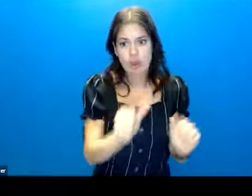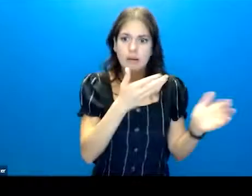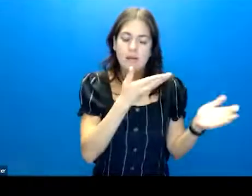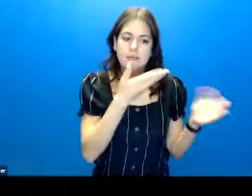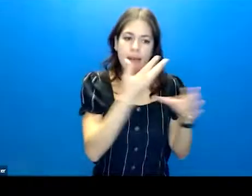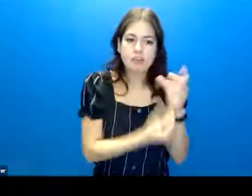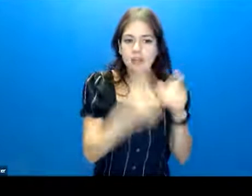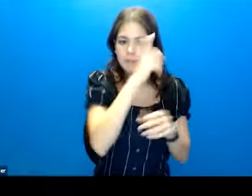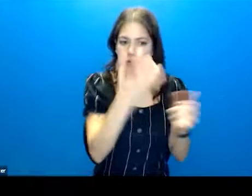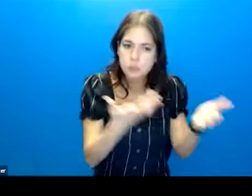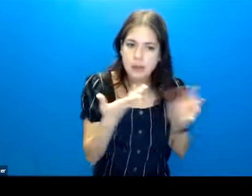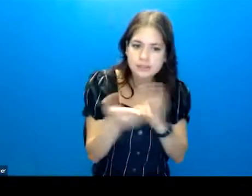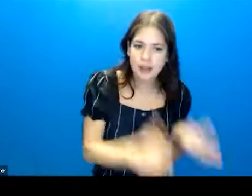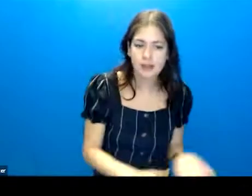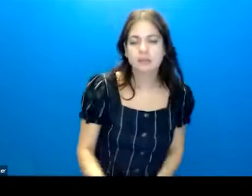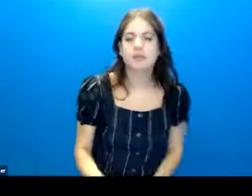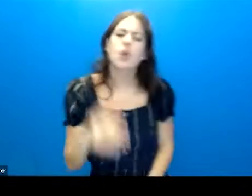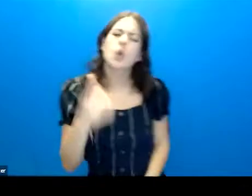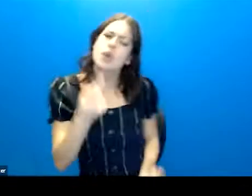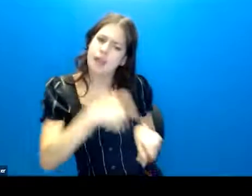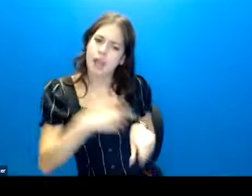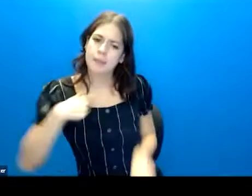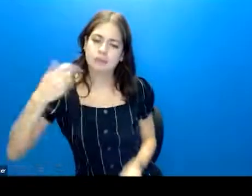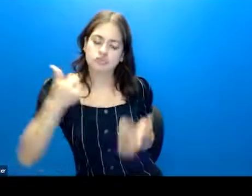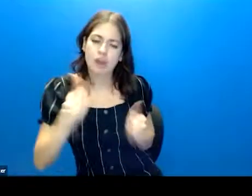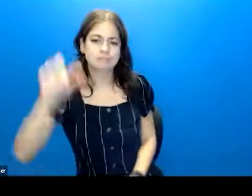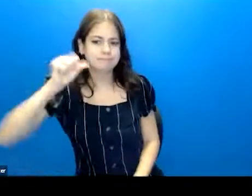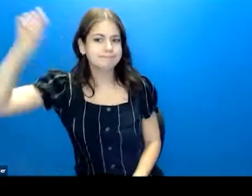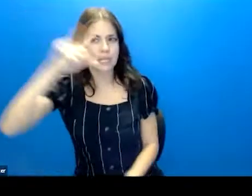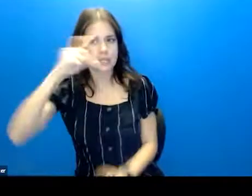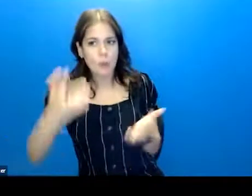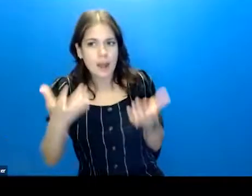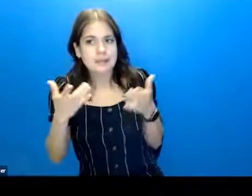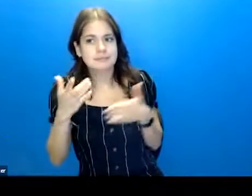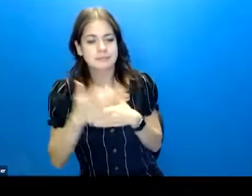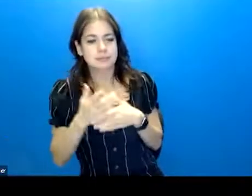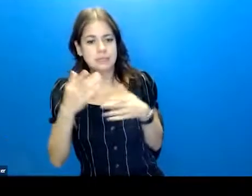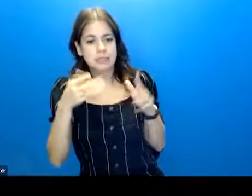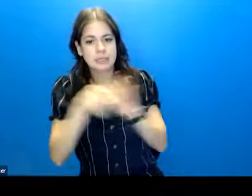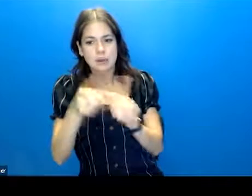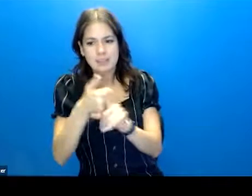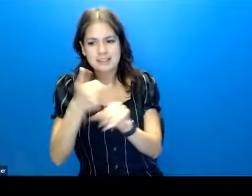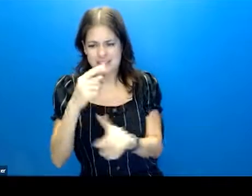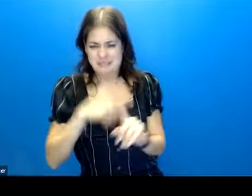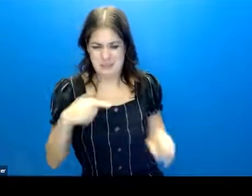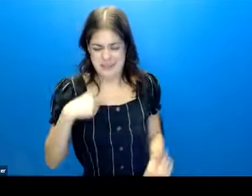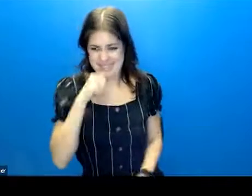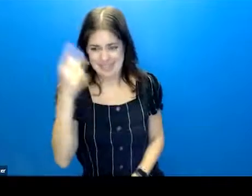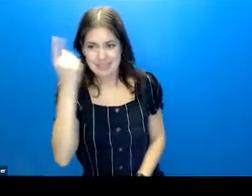end your life because you wanted to die? Well, once I impulsively tried to hang myself because I wanted to end it all without even thinking about it.